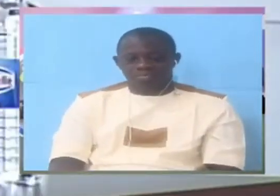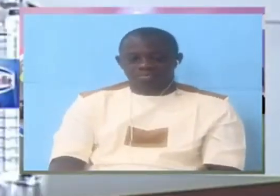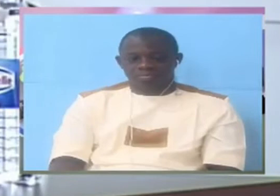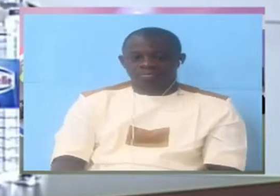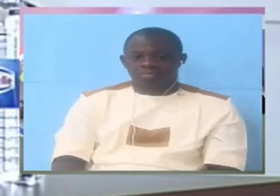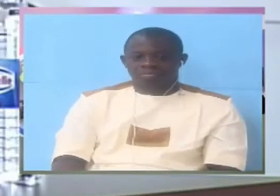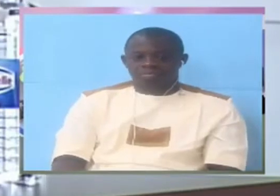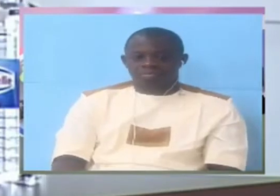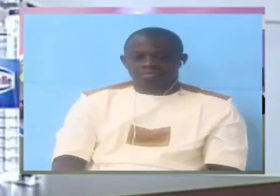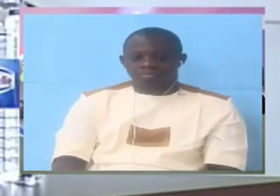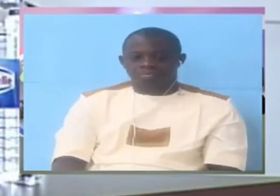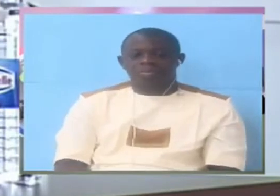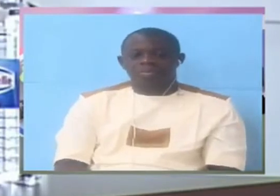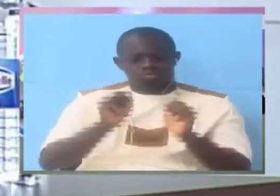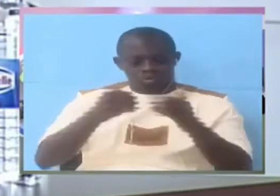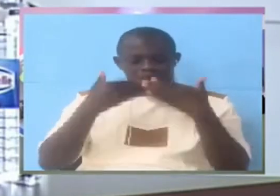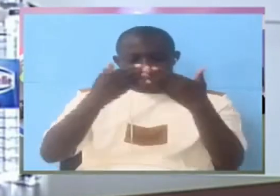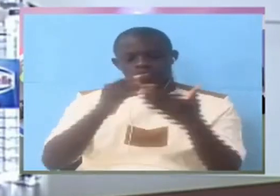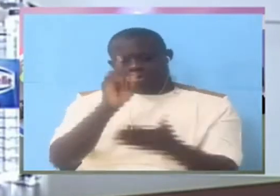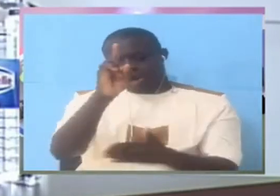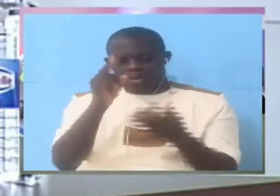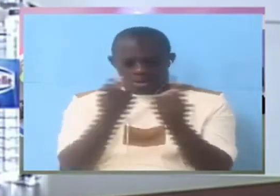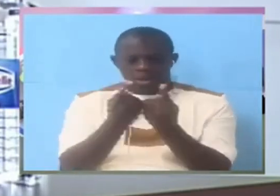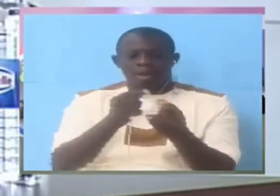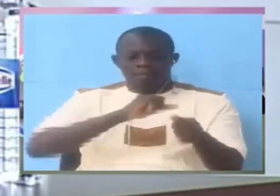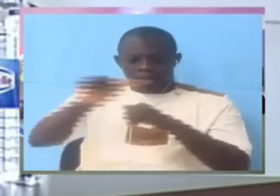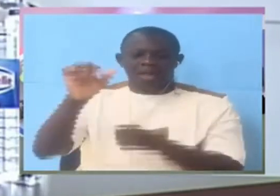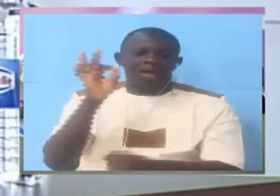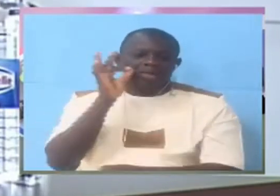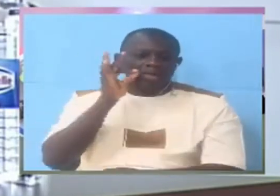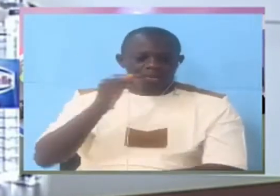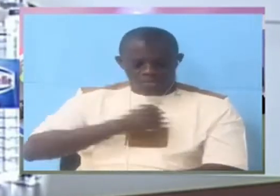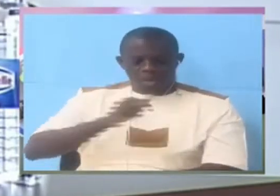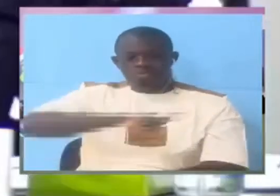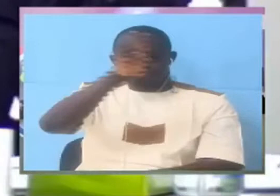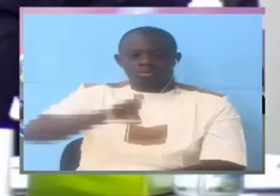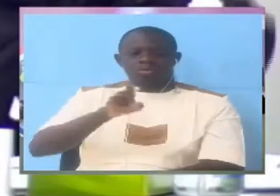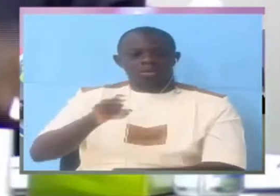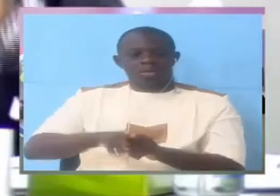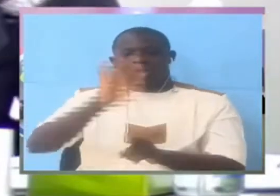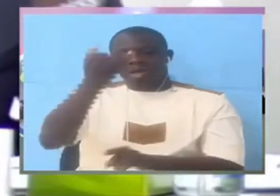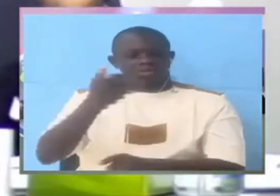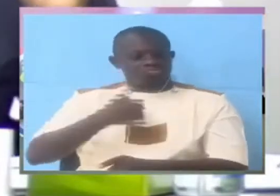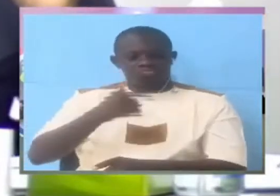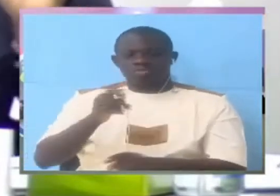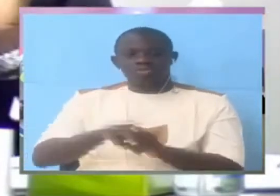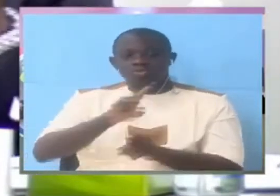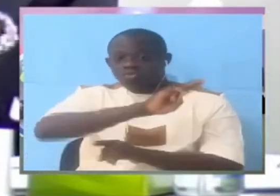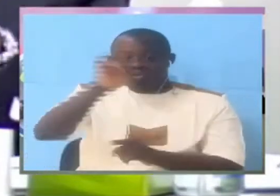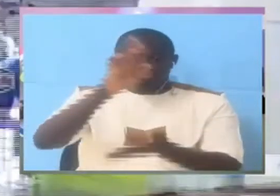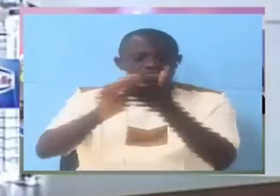can i tell you one thing answer my question you did not know anything about this